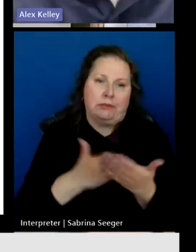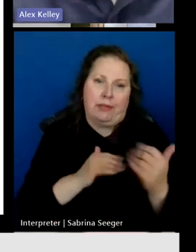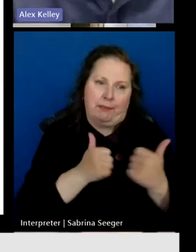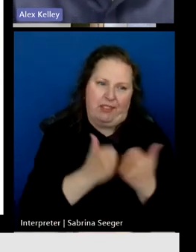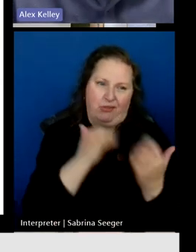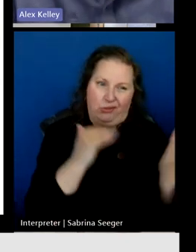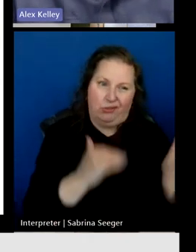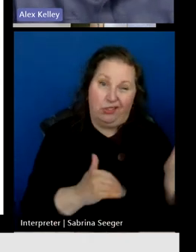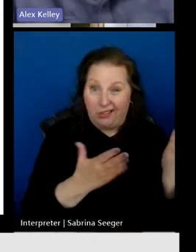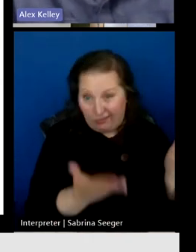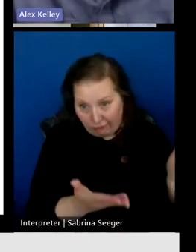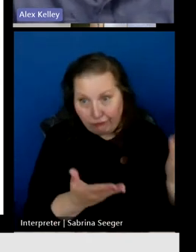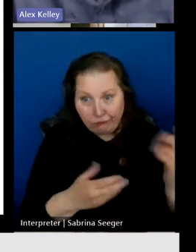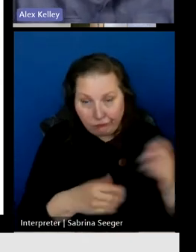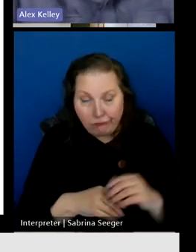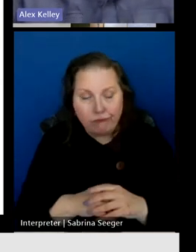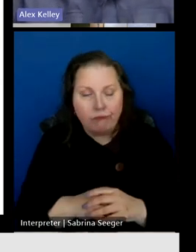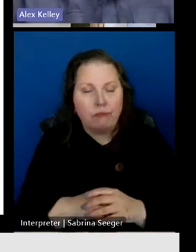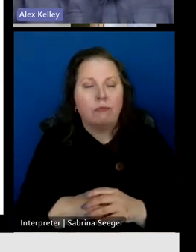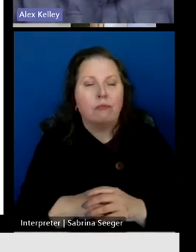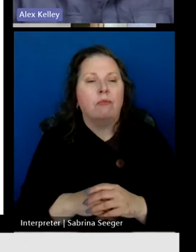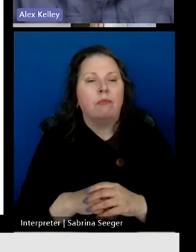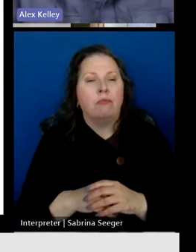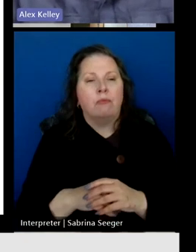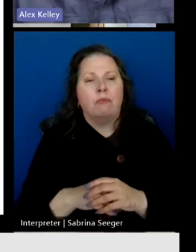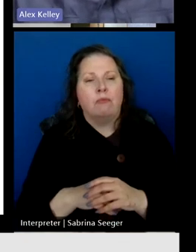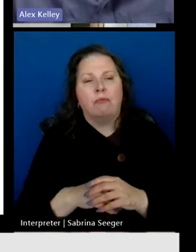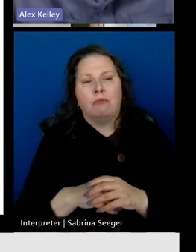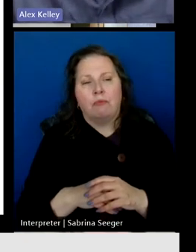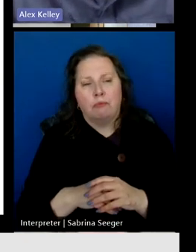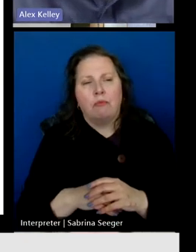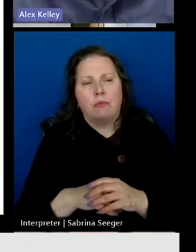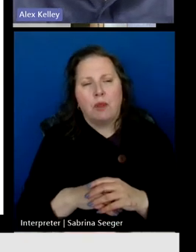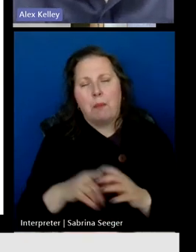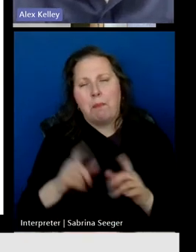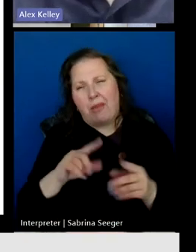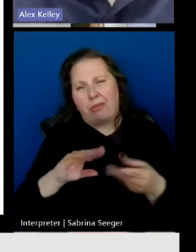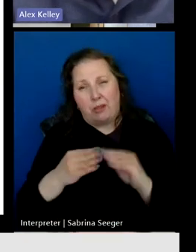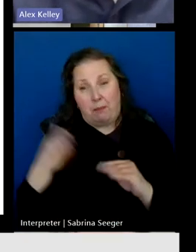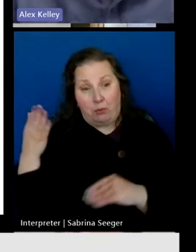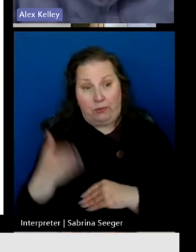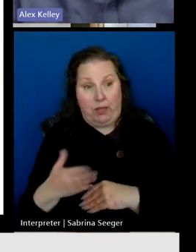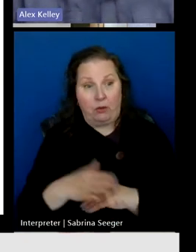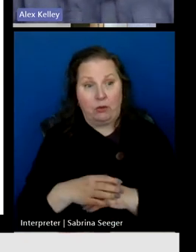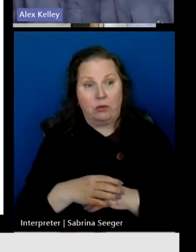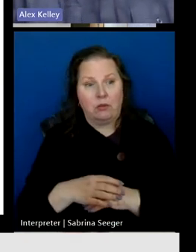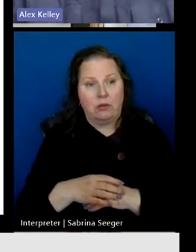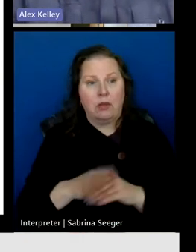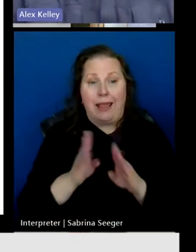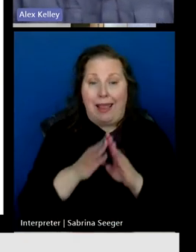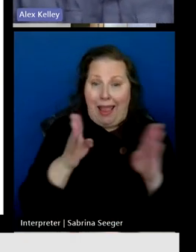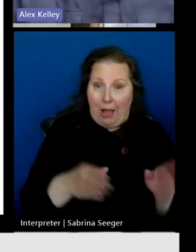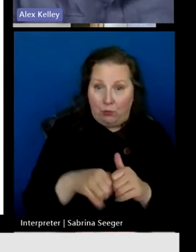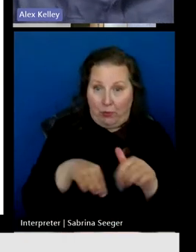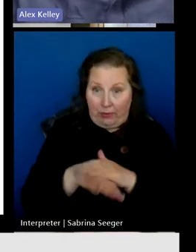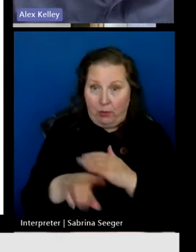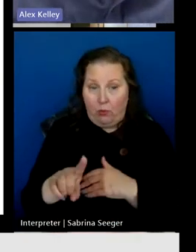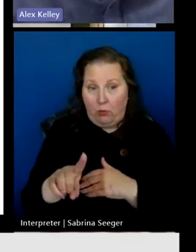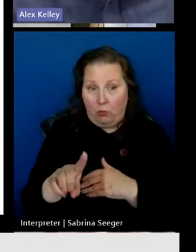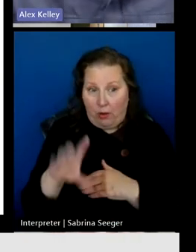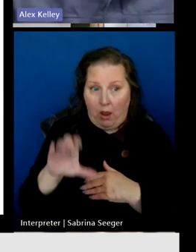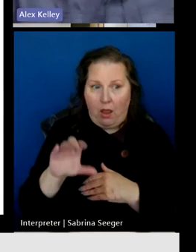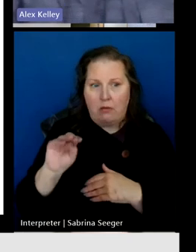listed on the slide. But just to kind of go over the statistics, the houses with access to 100